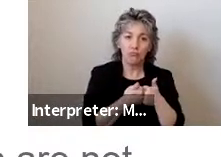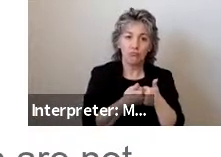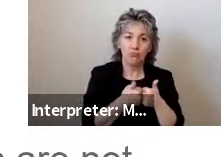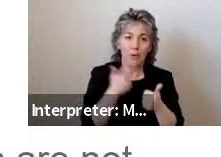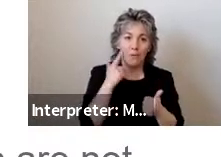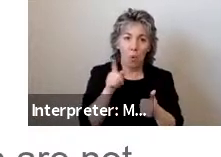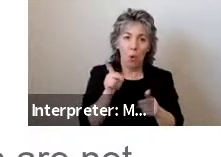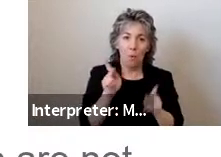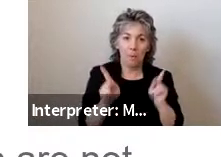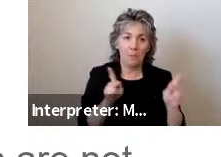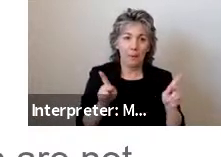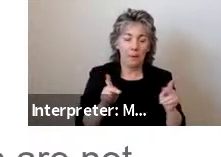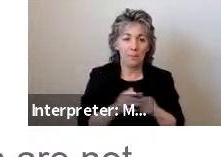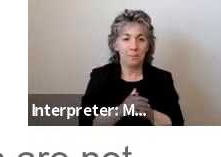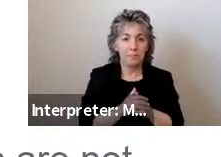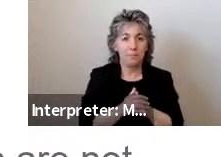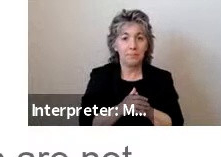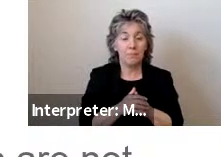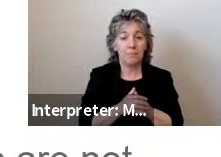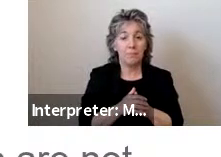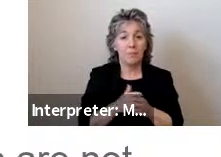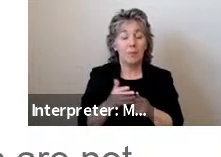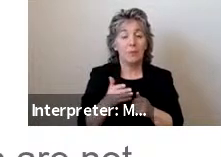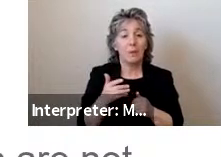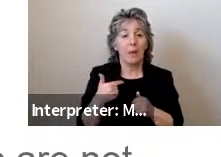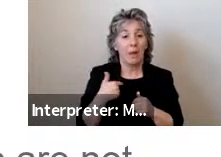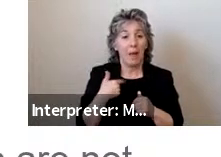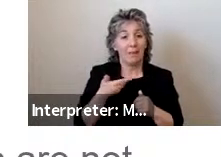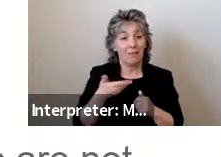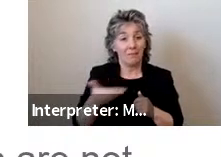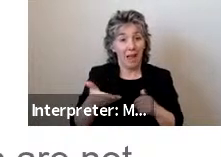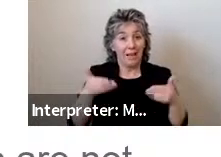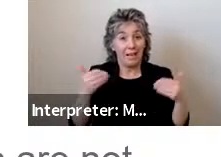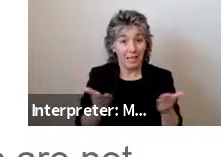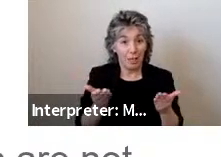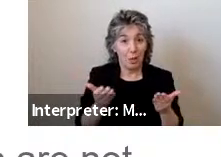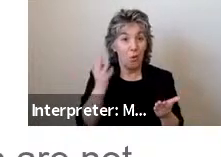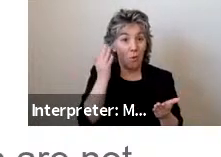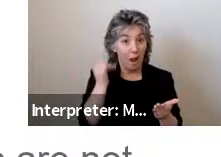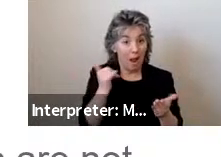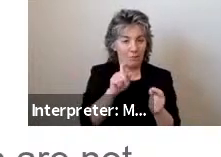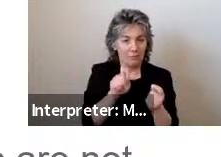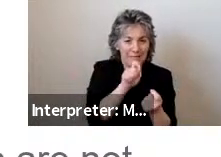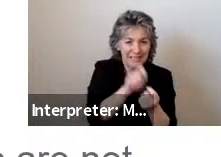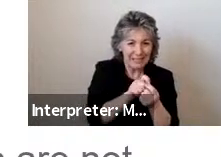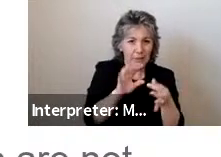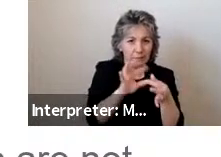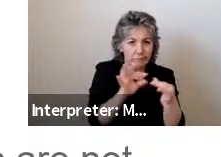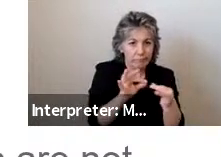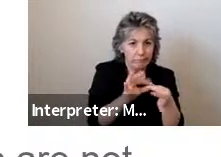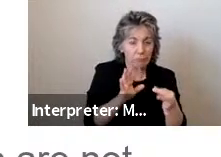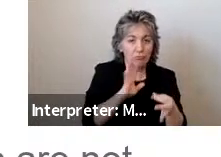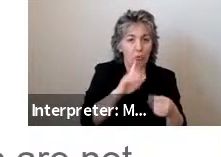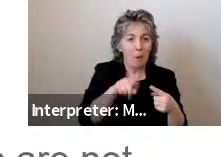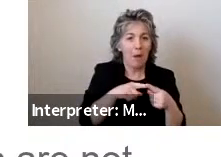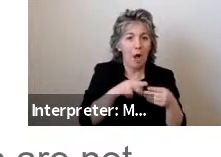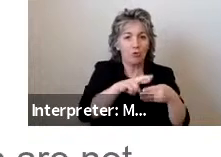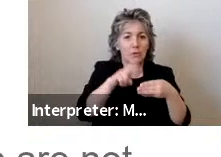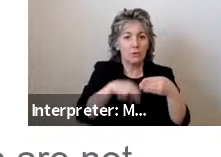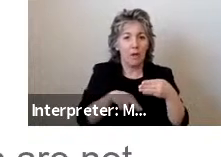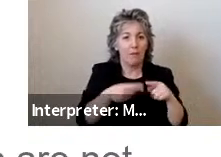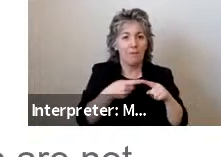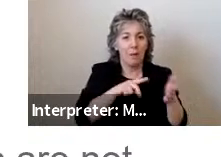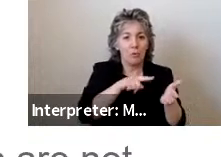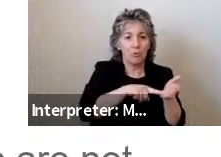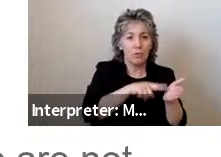people. I was invited to today's forum to specifically talk about some of the results of research completed at